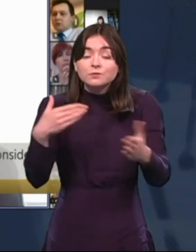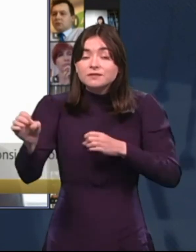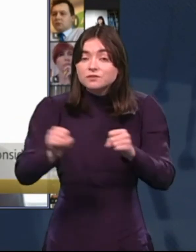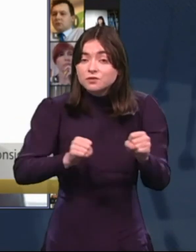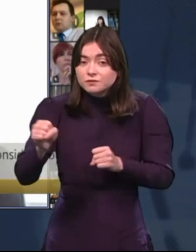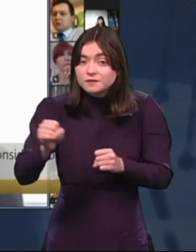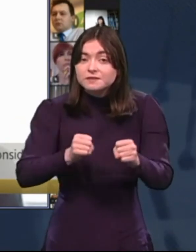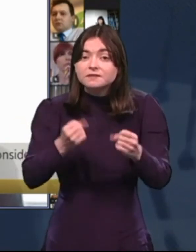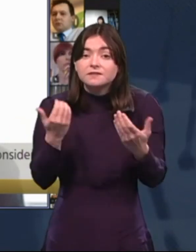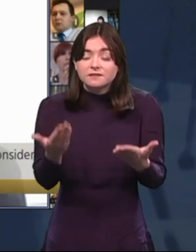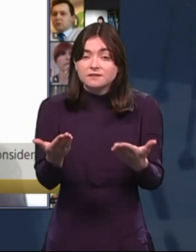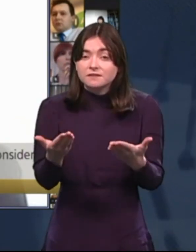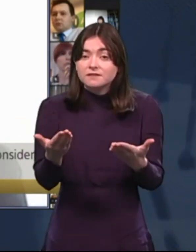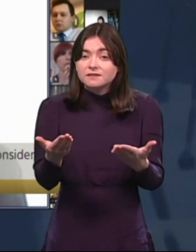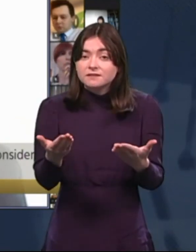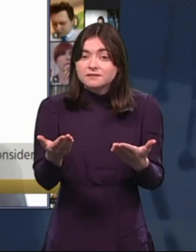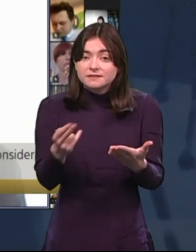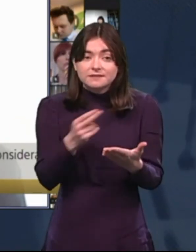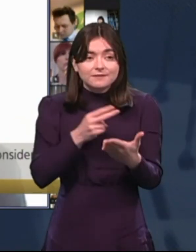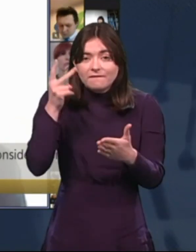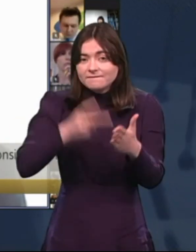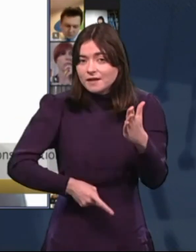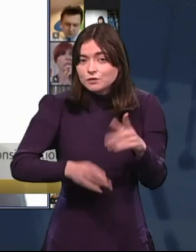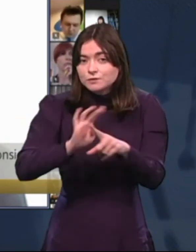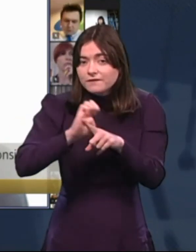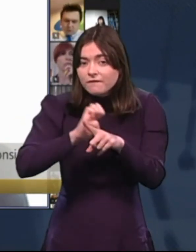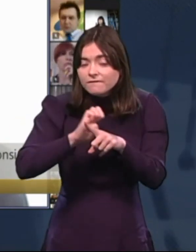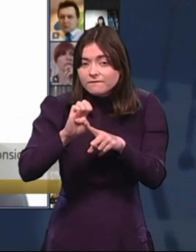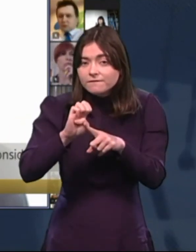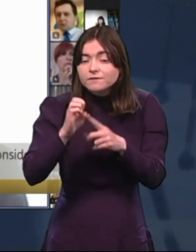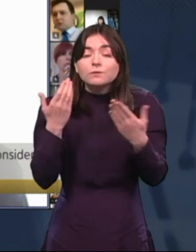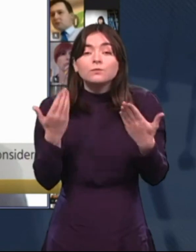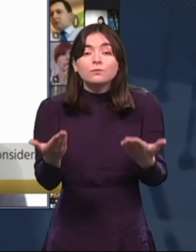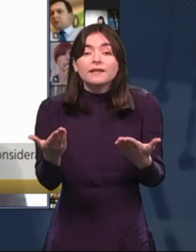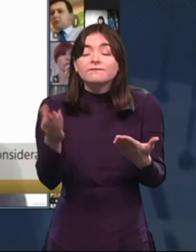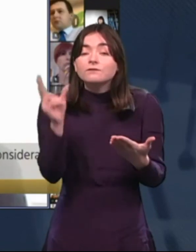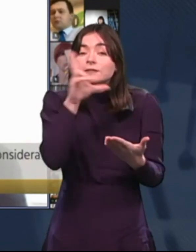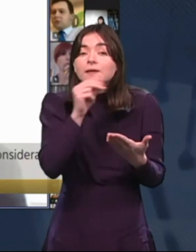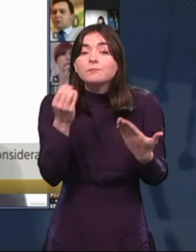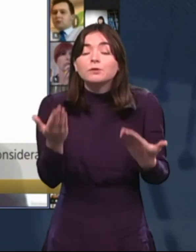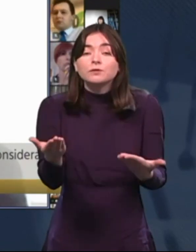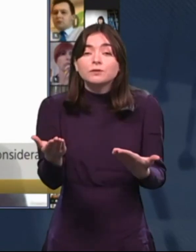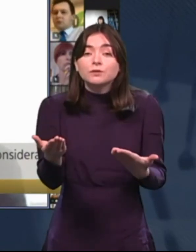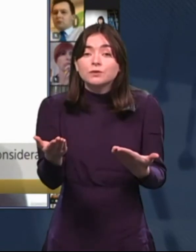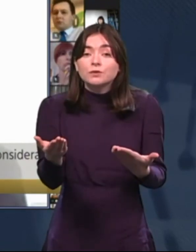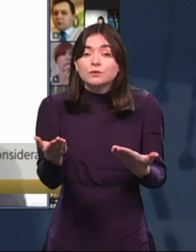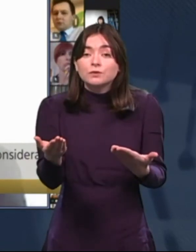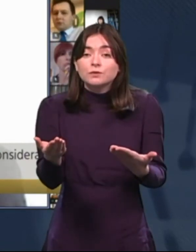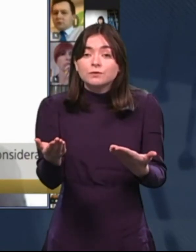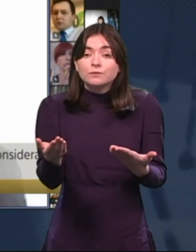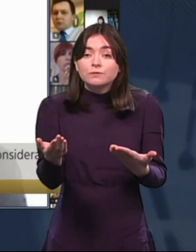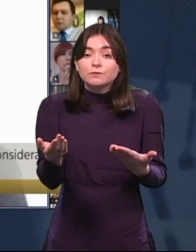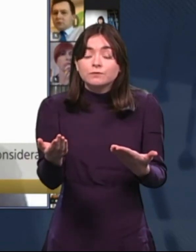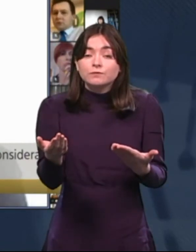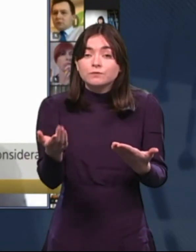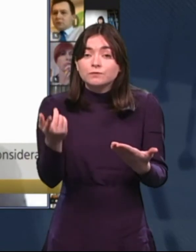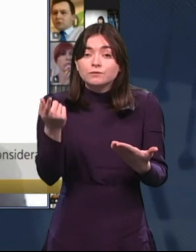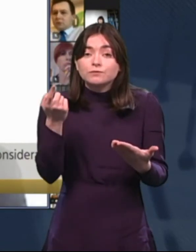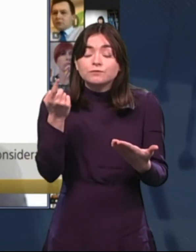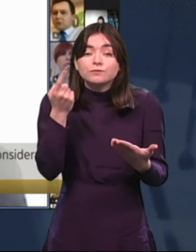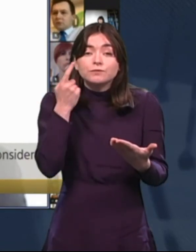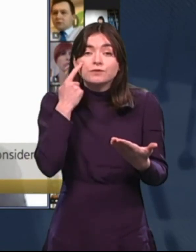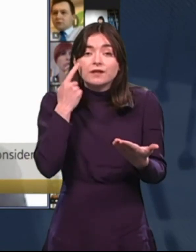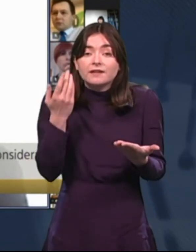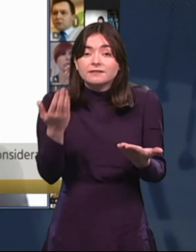that is underestimated or undervalued. When you look at the controller and auditor general, suppose,